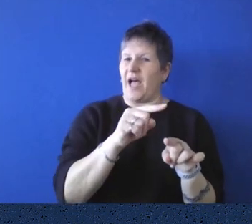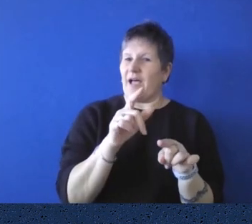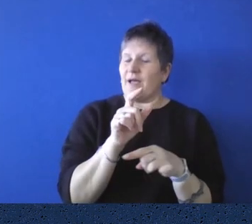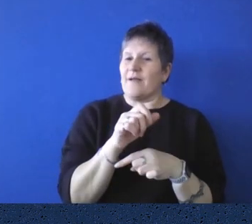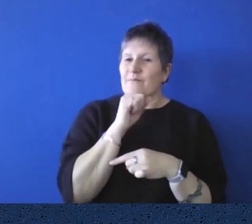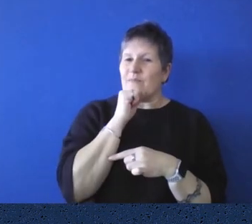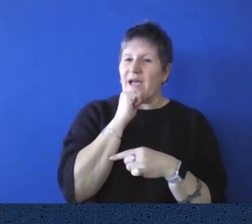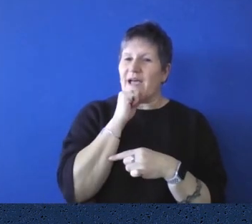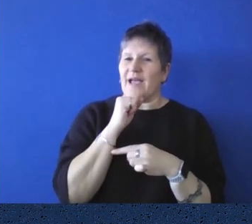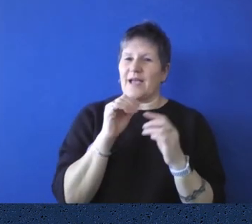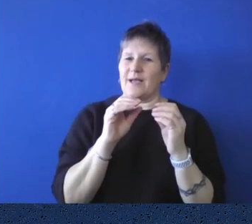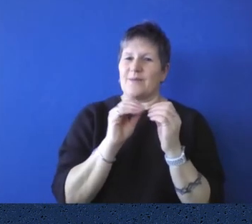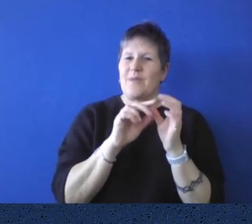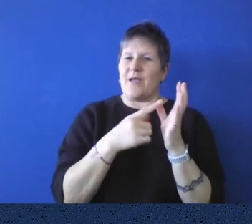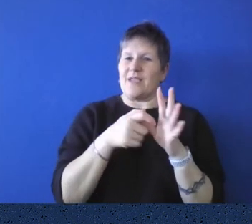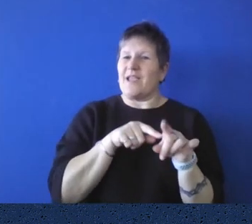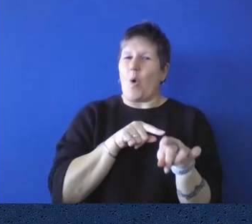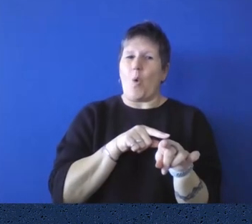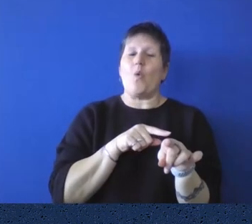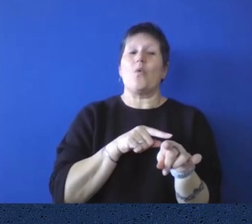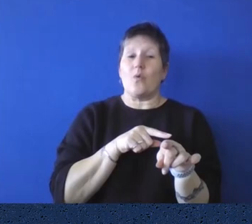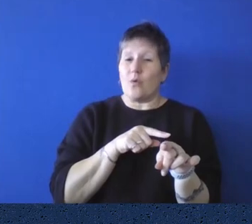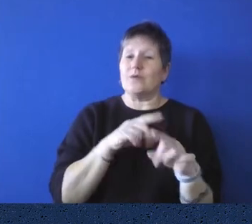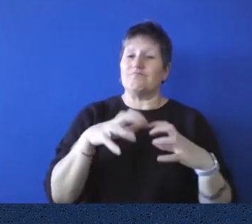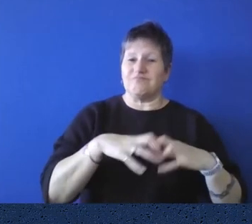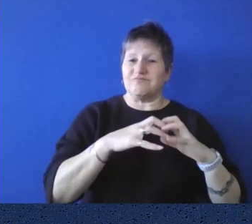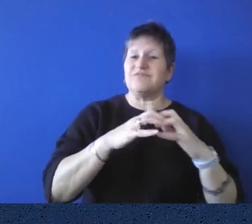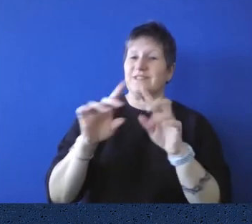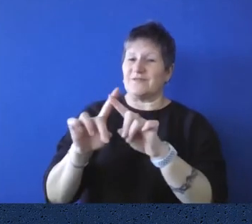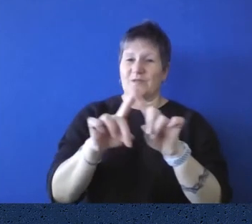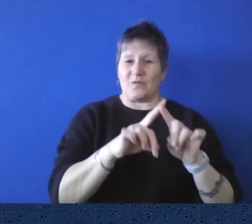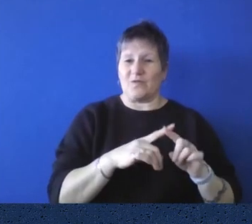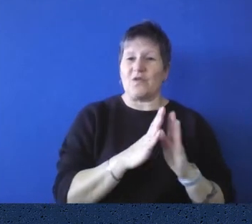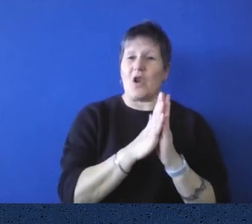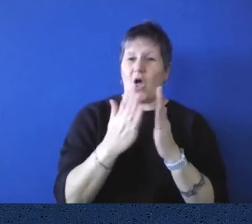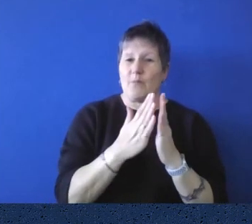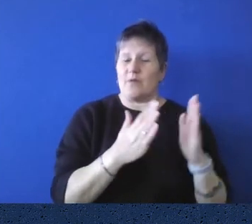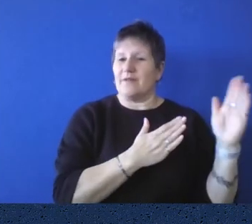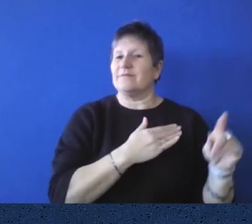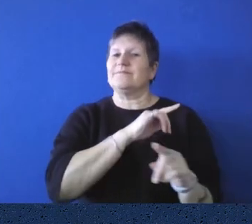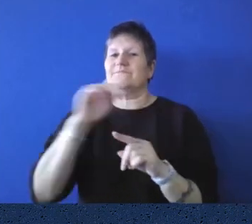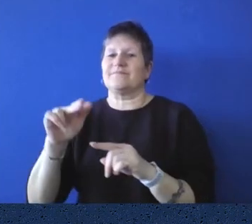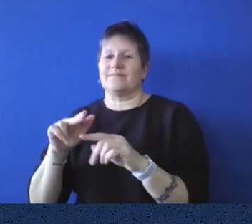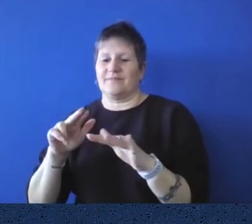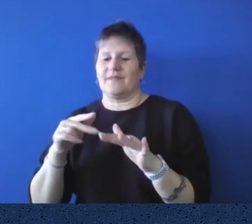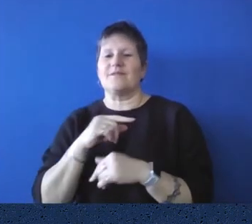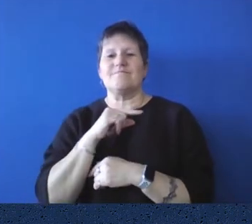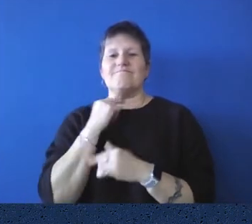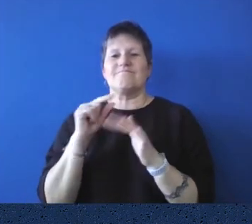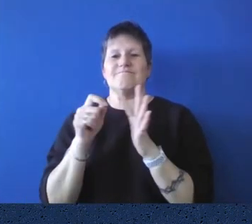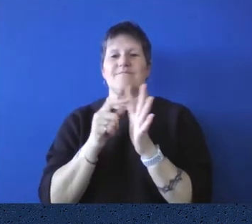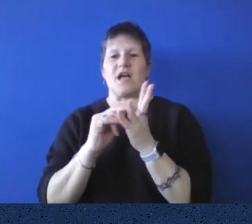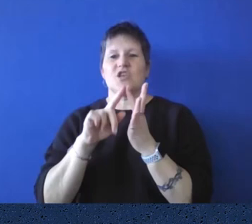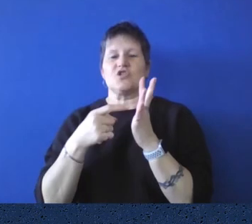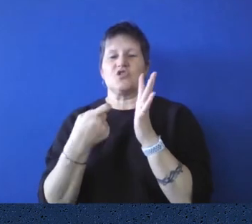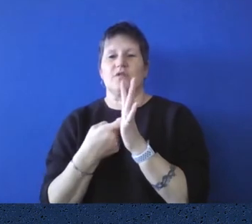University of Melbourne Library. And Joe Pascoe Faulkner was responsible for publishing the first newspaper in Melbourne. And we do have